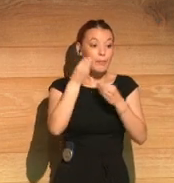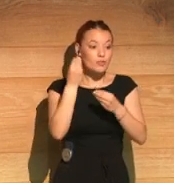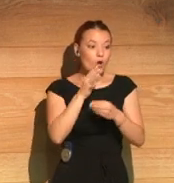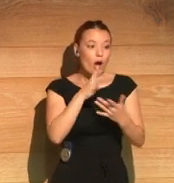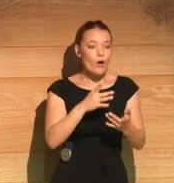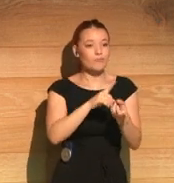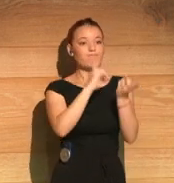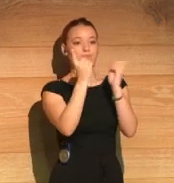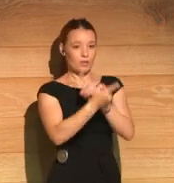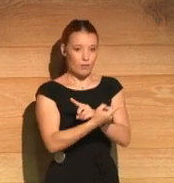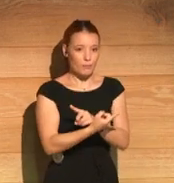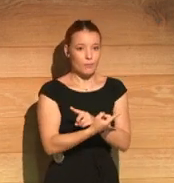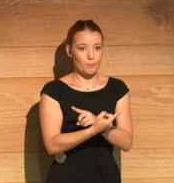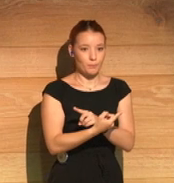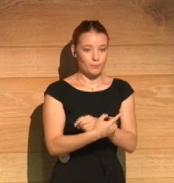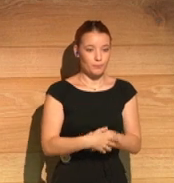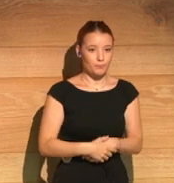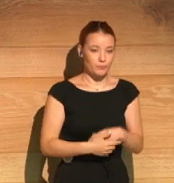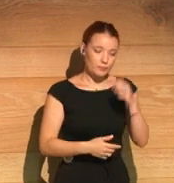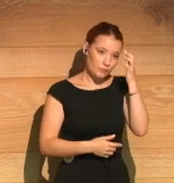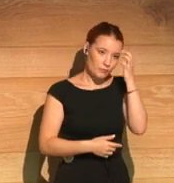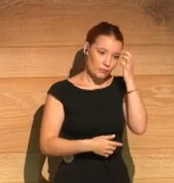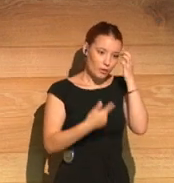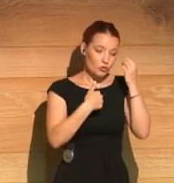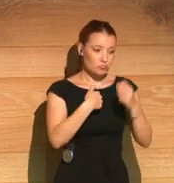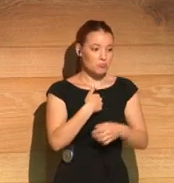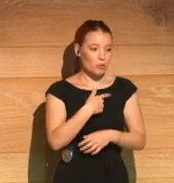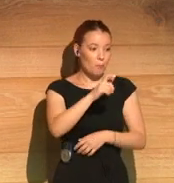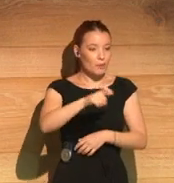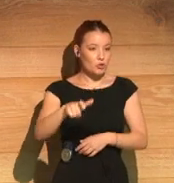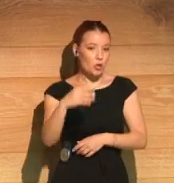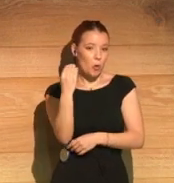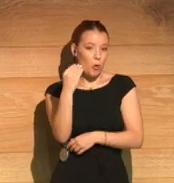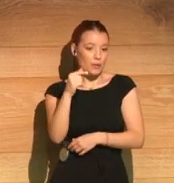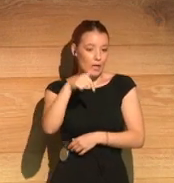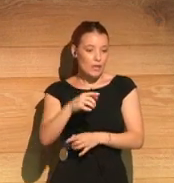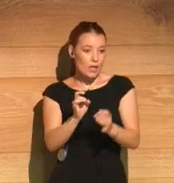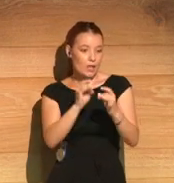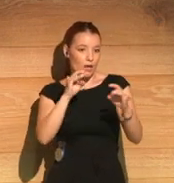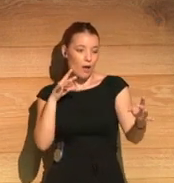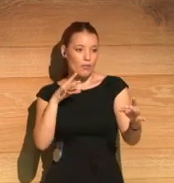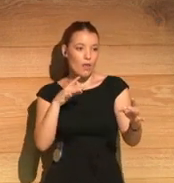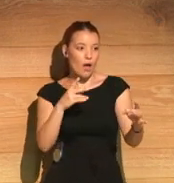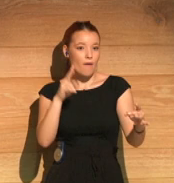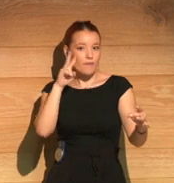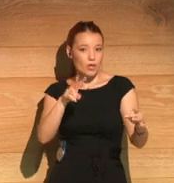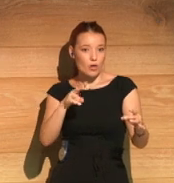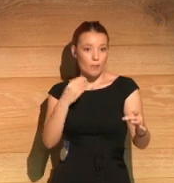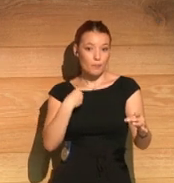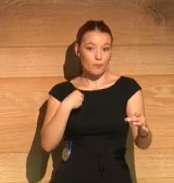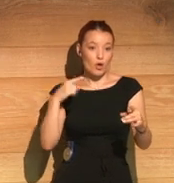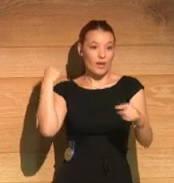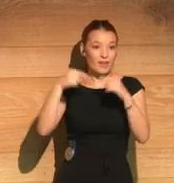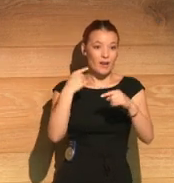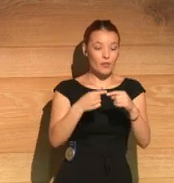look at young people in Ireland today of my nephews and nieces generation, say, and they have no